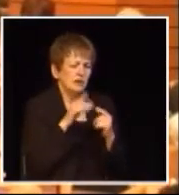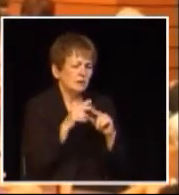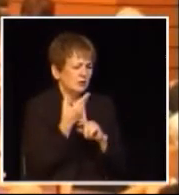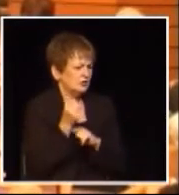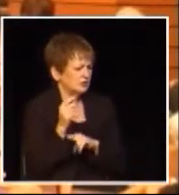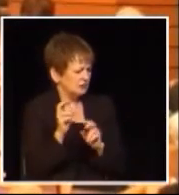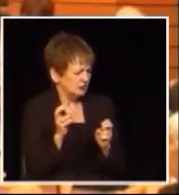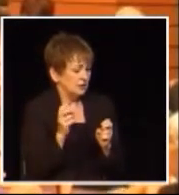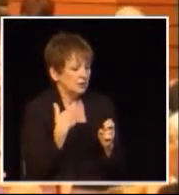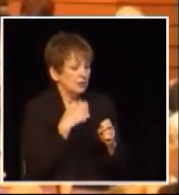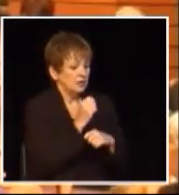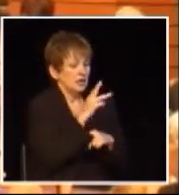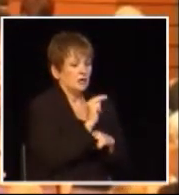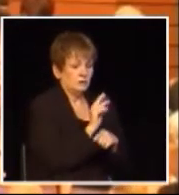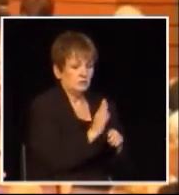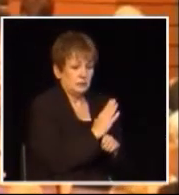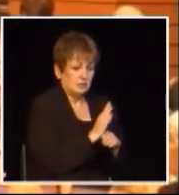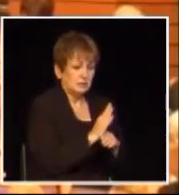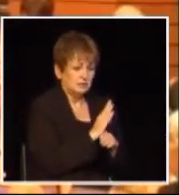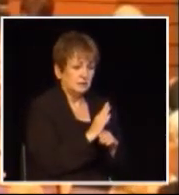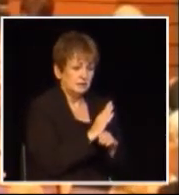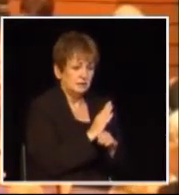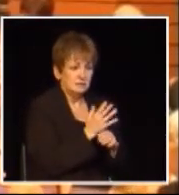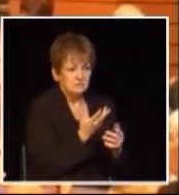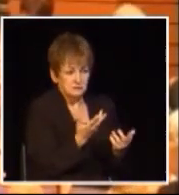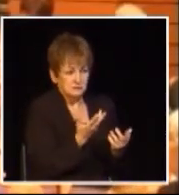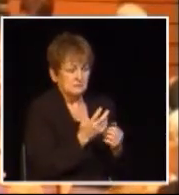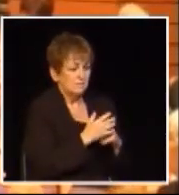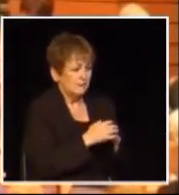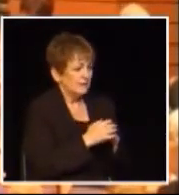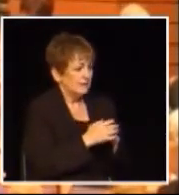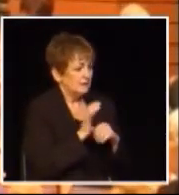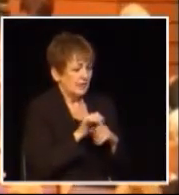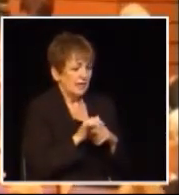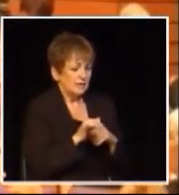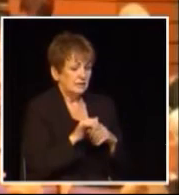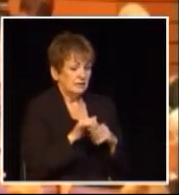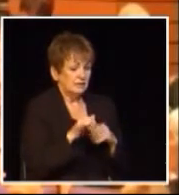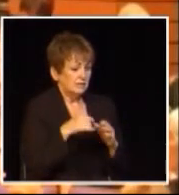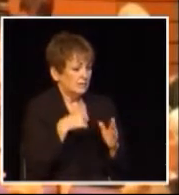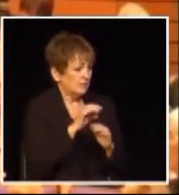it's a pretty easy sell and from a business owner standpoint the